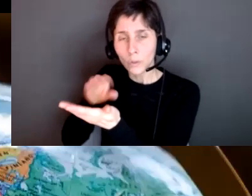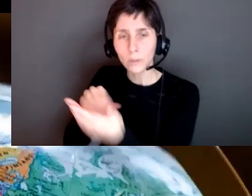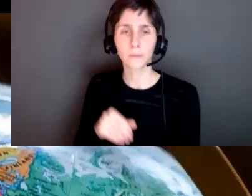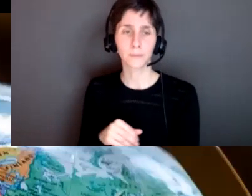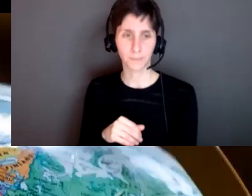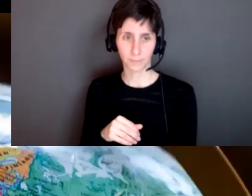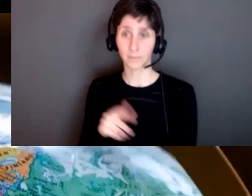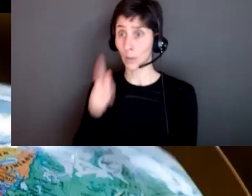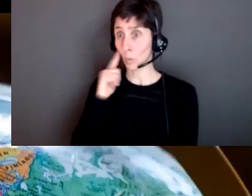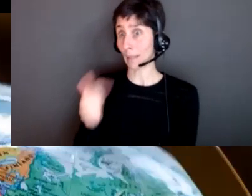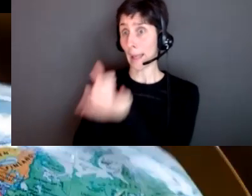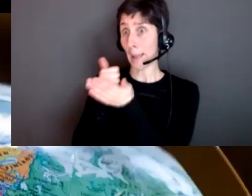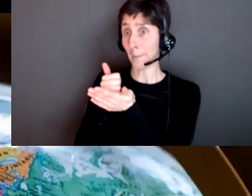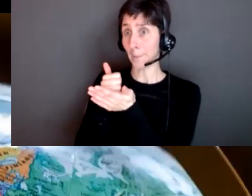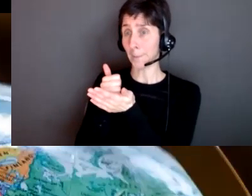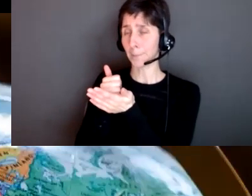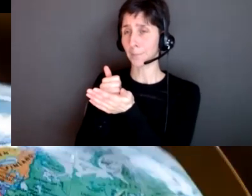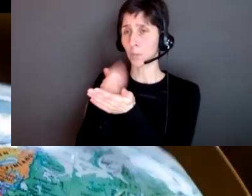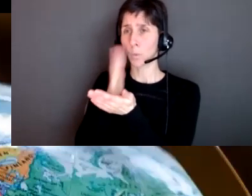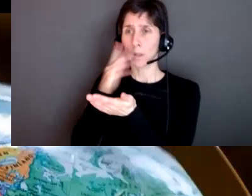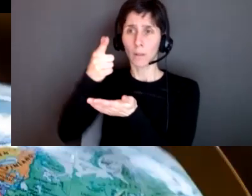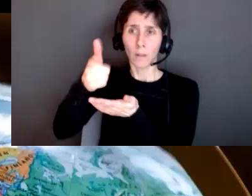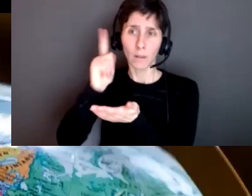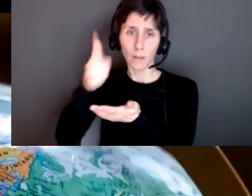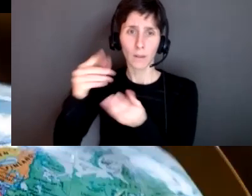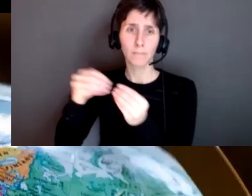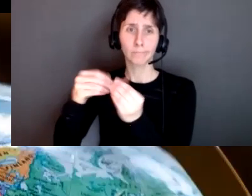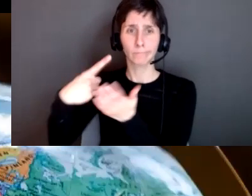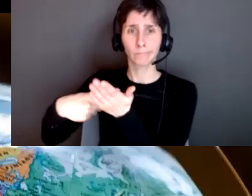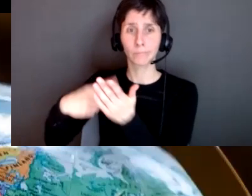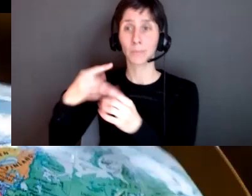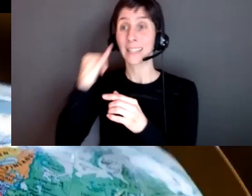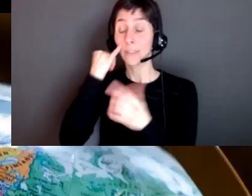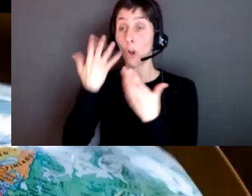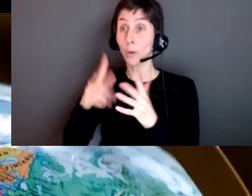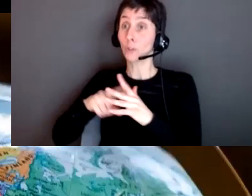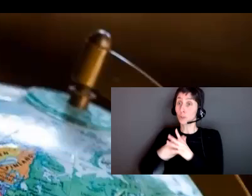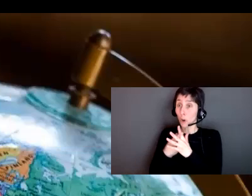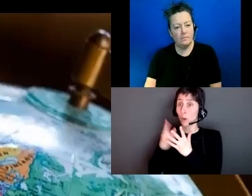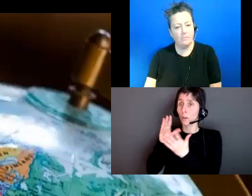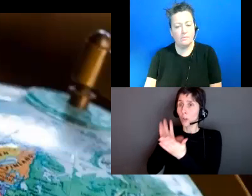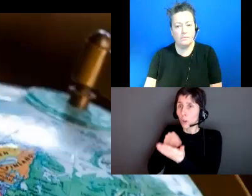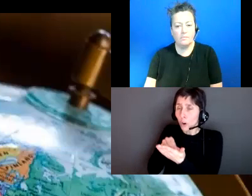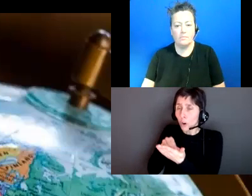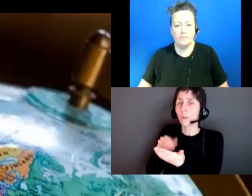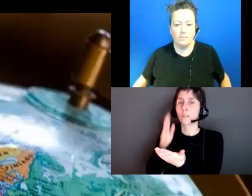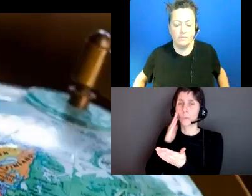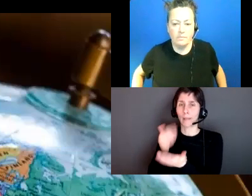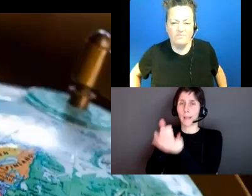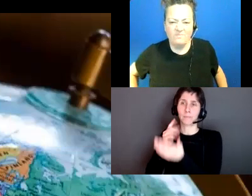going to talk about how it's helpful when they already have some sort of level of education and literacy knowledge even though it's not in english